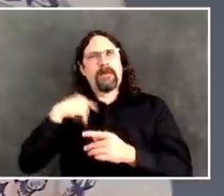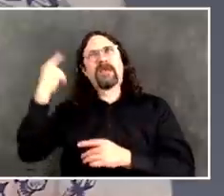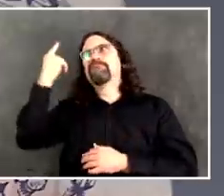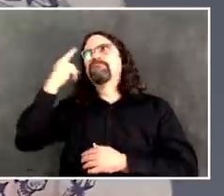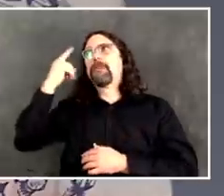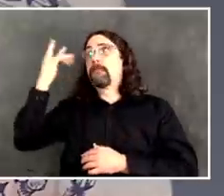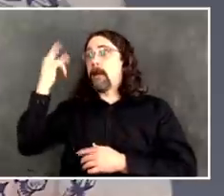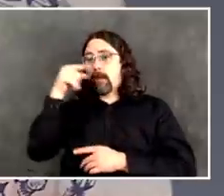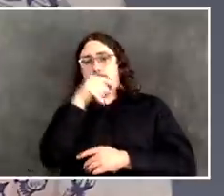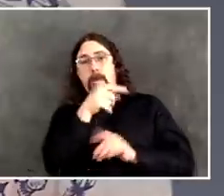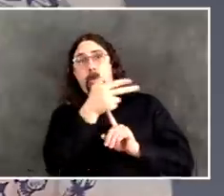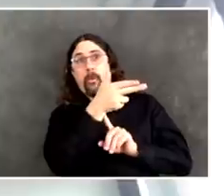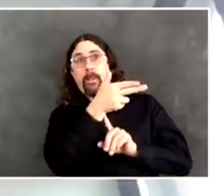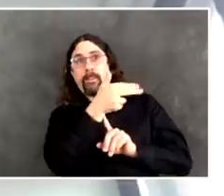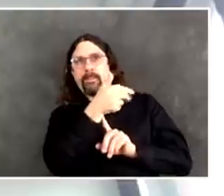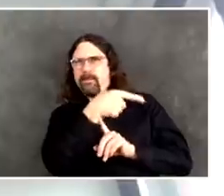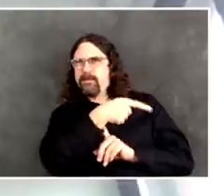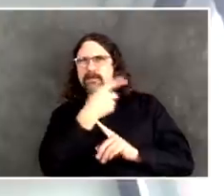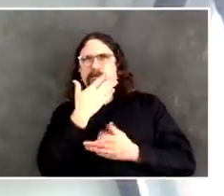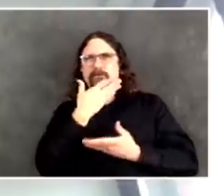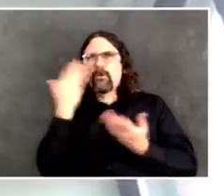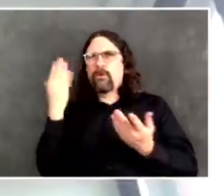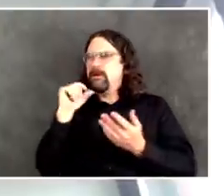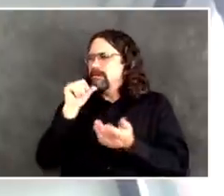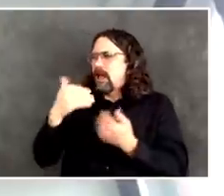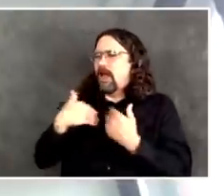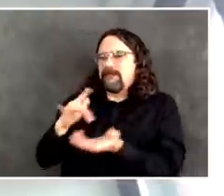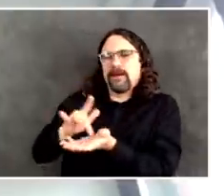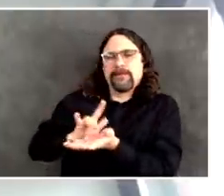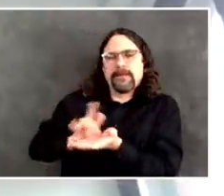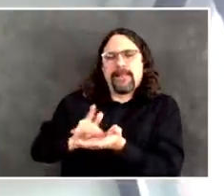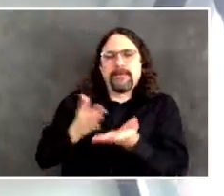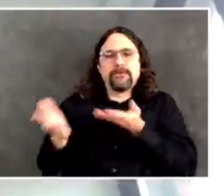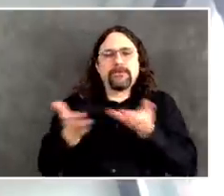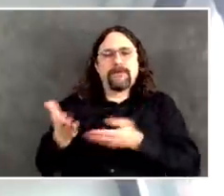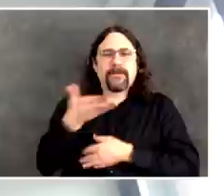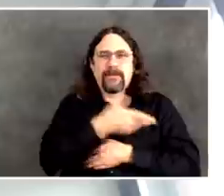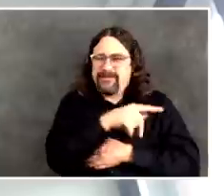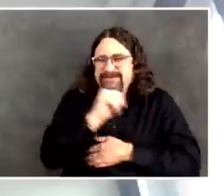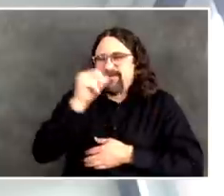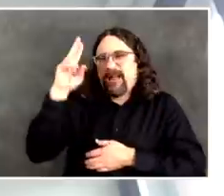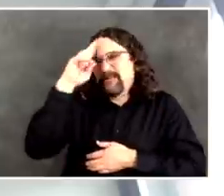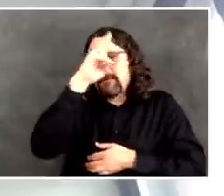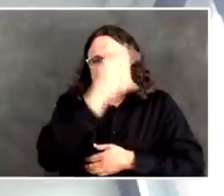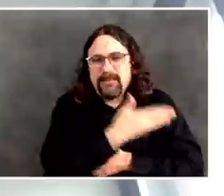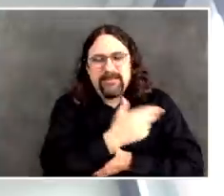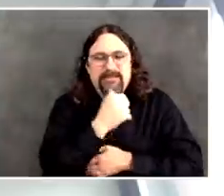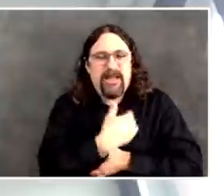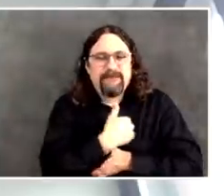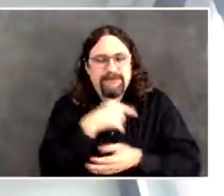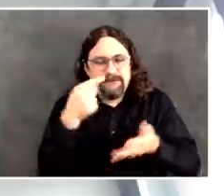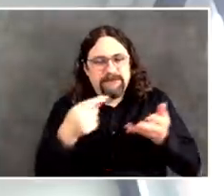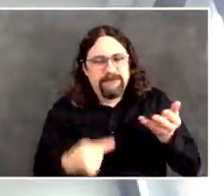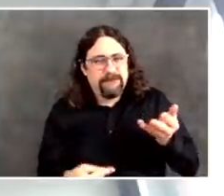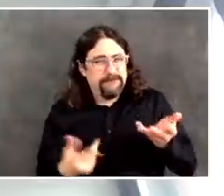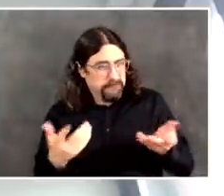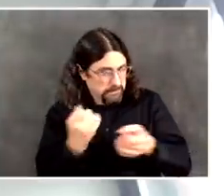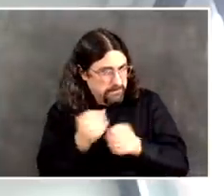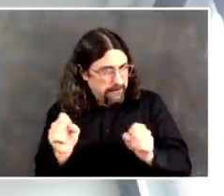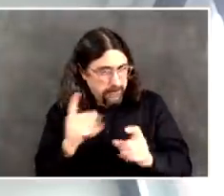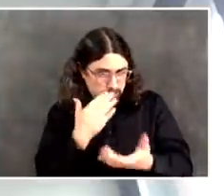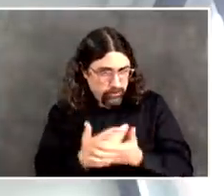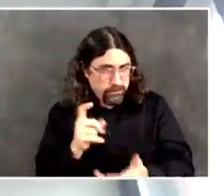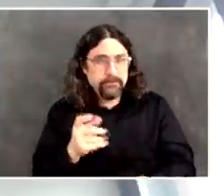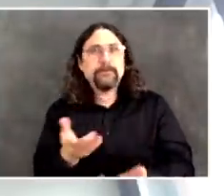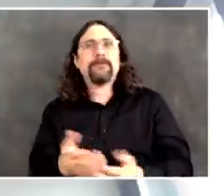Yes, so you're exactly right, that people who are in nursing homes cannot be maintained in hotels, or they would more